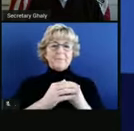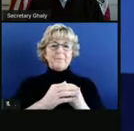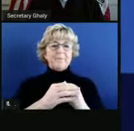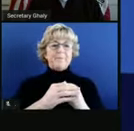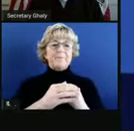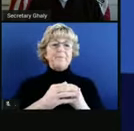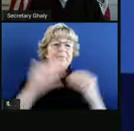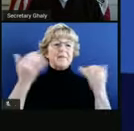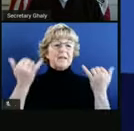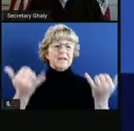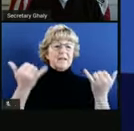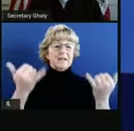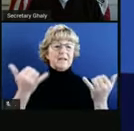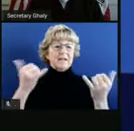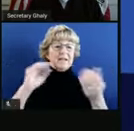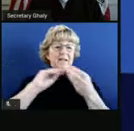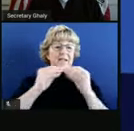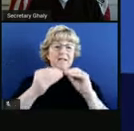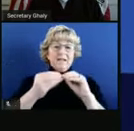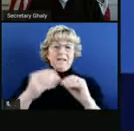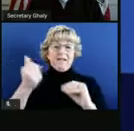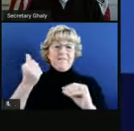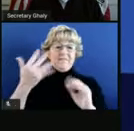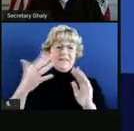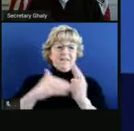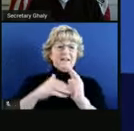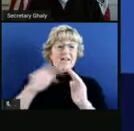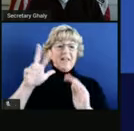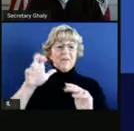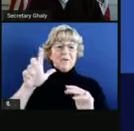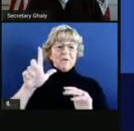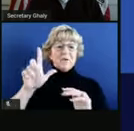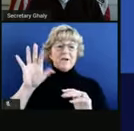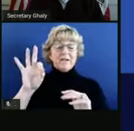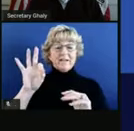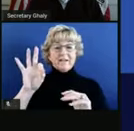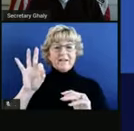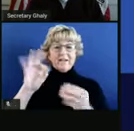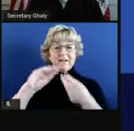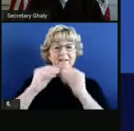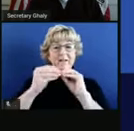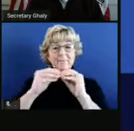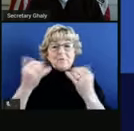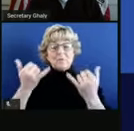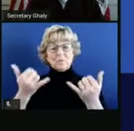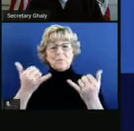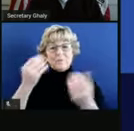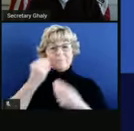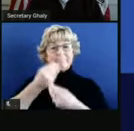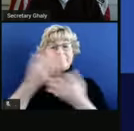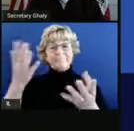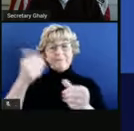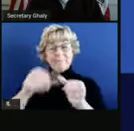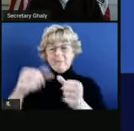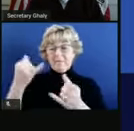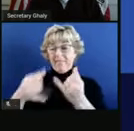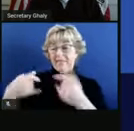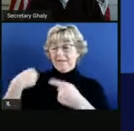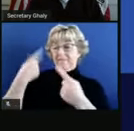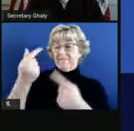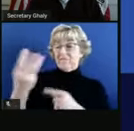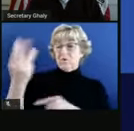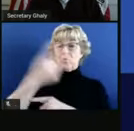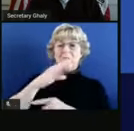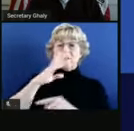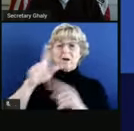So today's case number is 15,329 cases reported today. Remember the last couple of days we've been